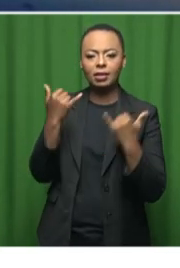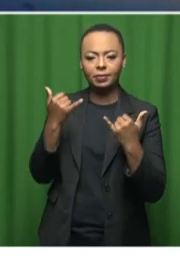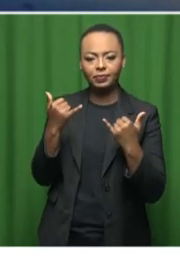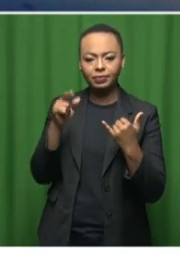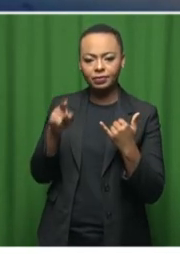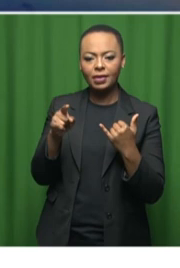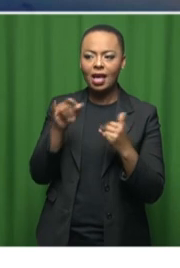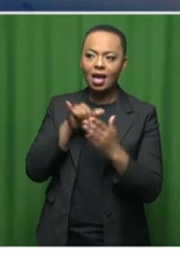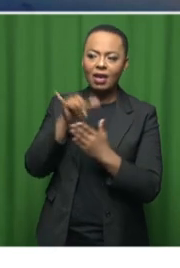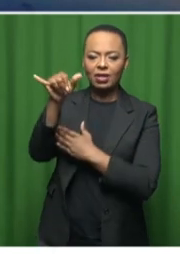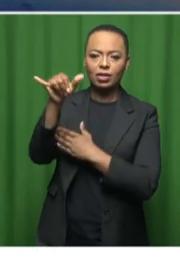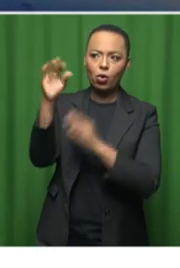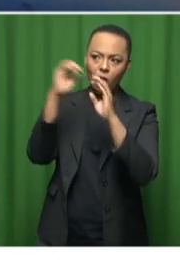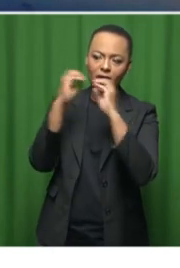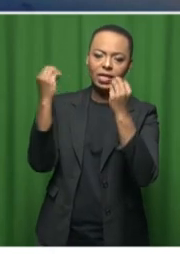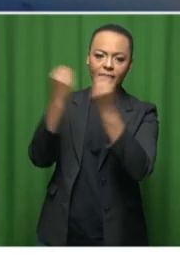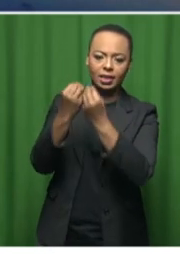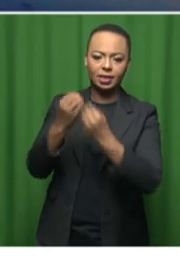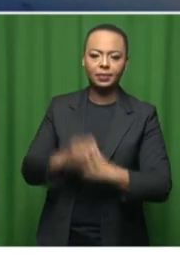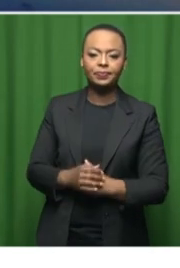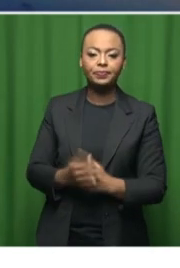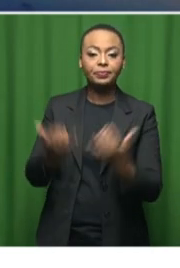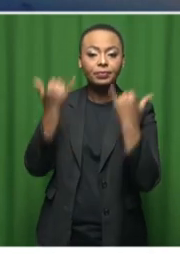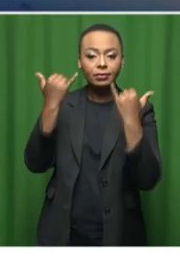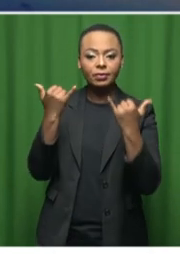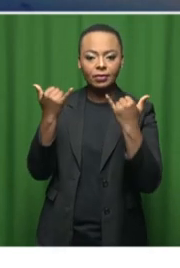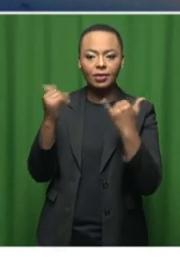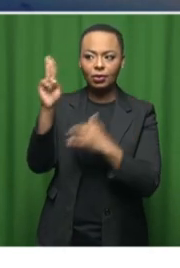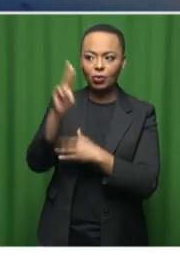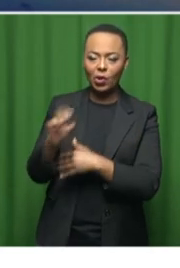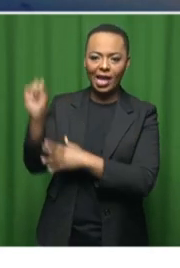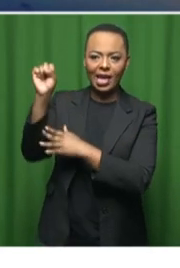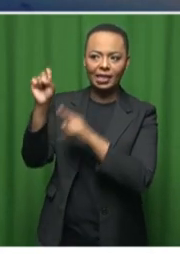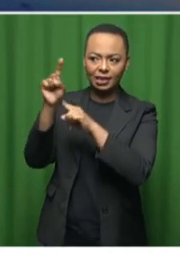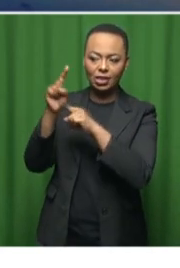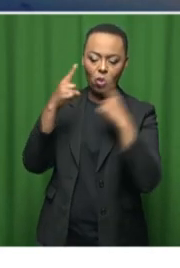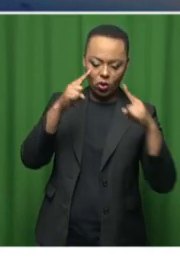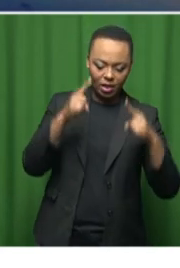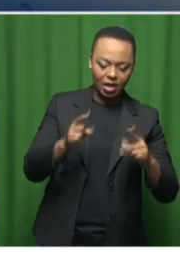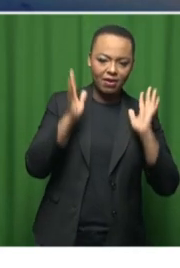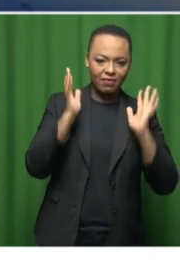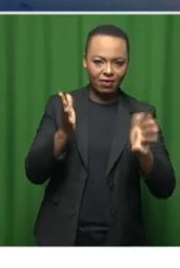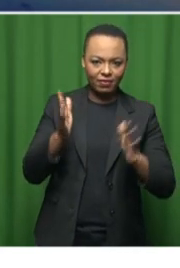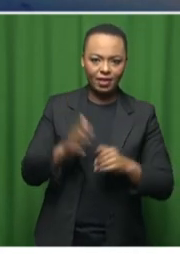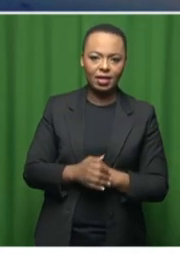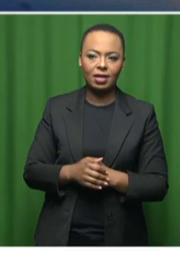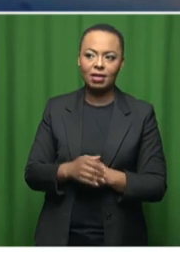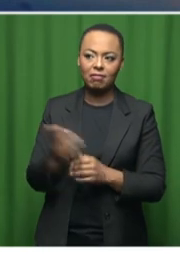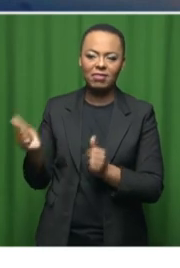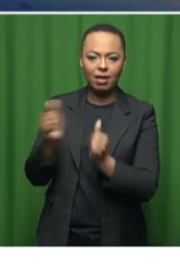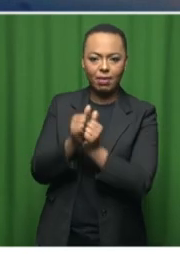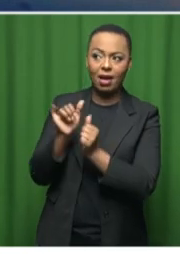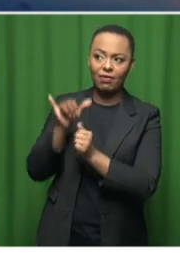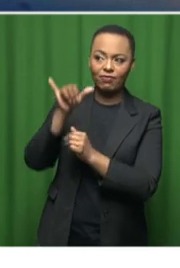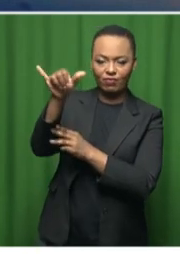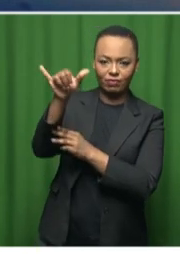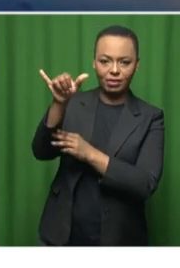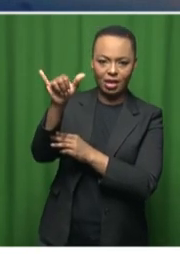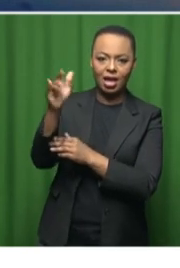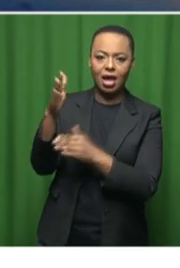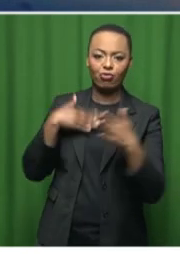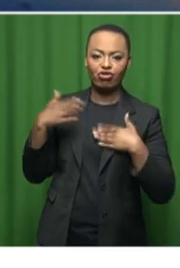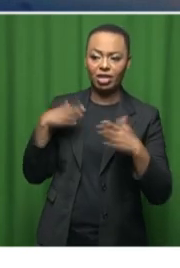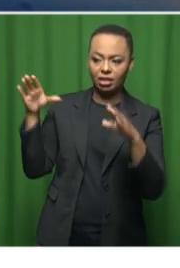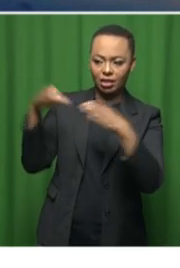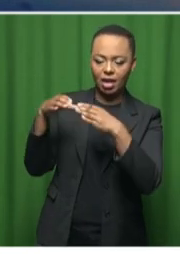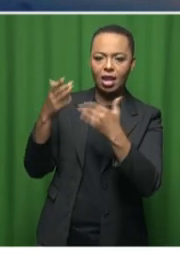Aviation Organization. We've been audited by U.S., which is a federal aviation administration. And all of them have